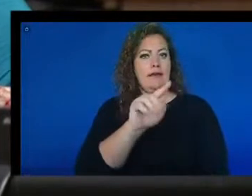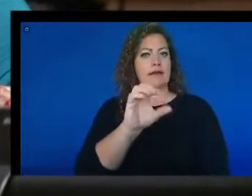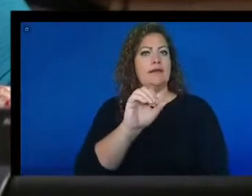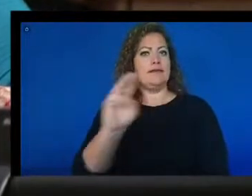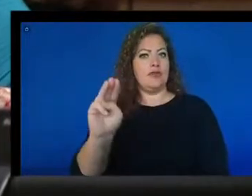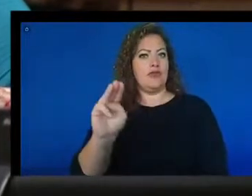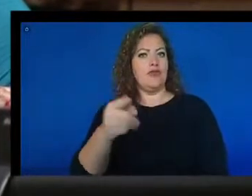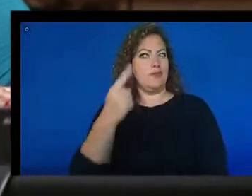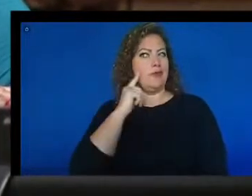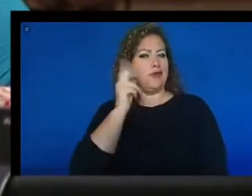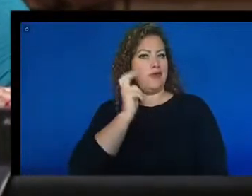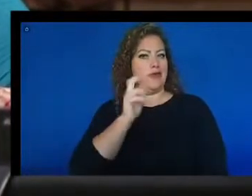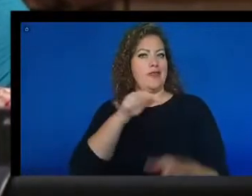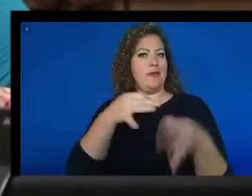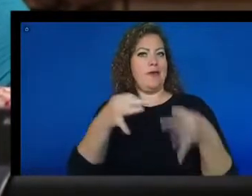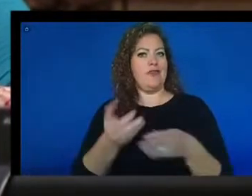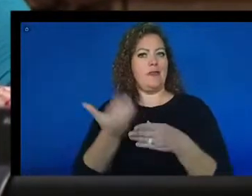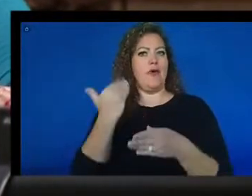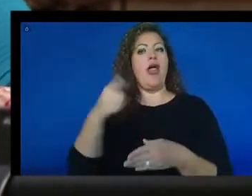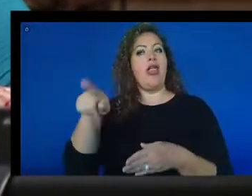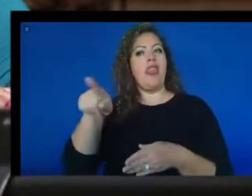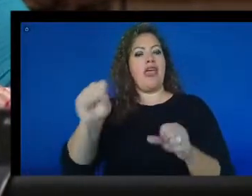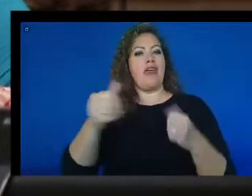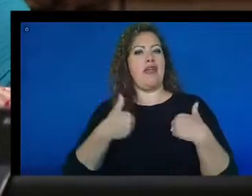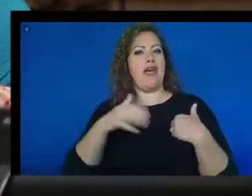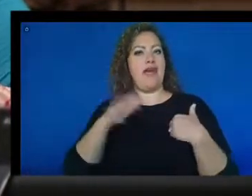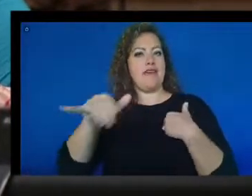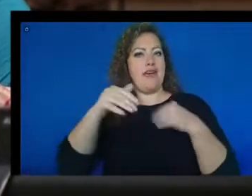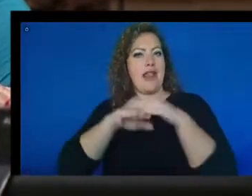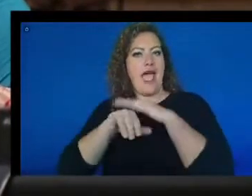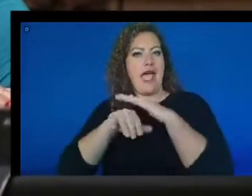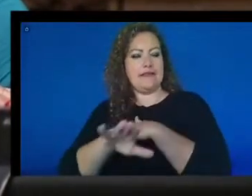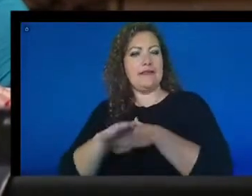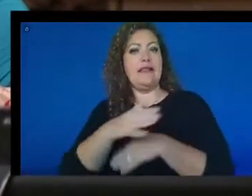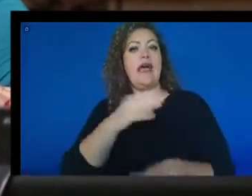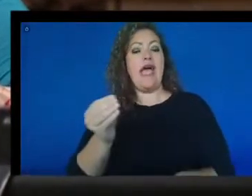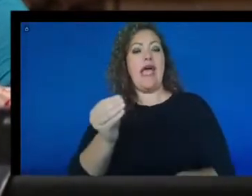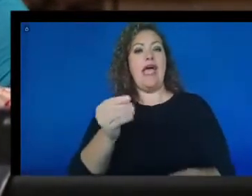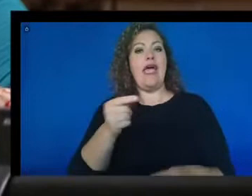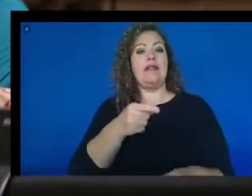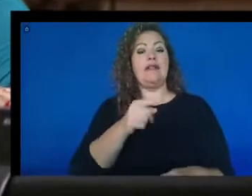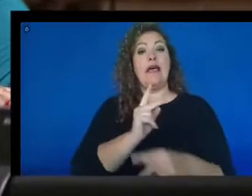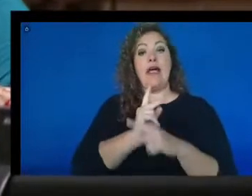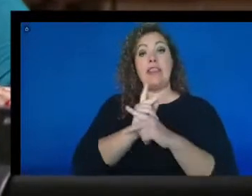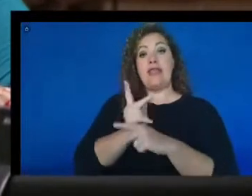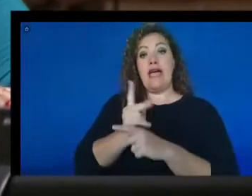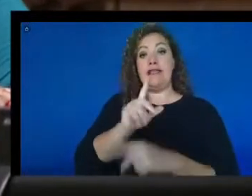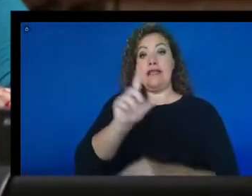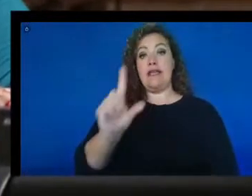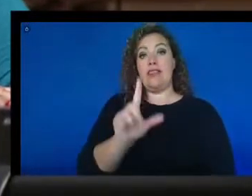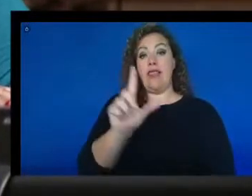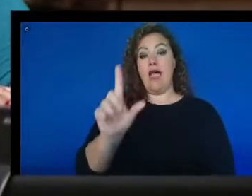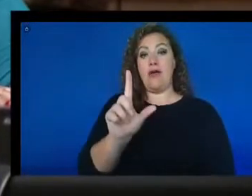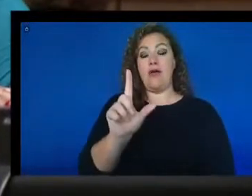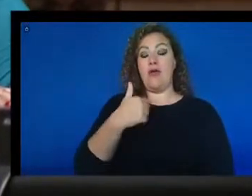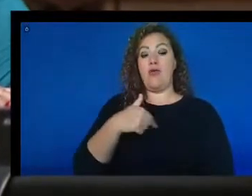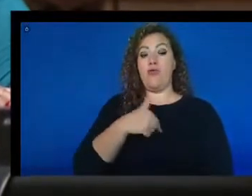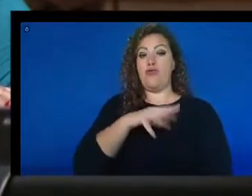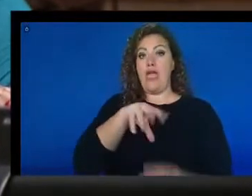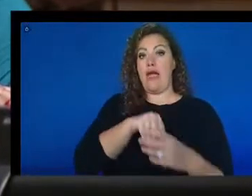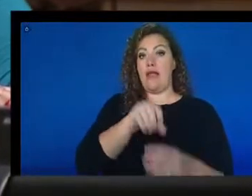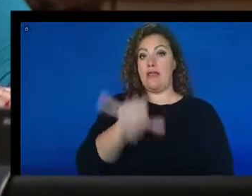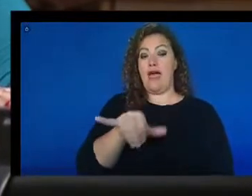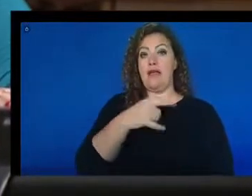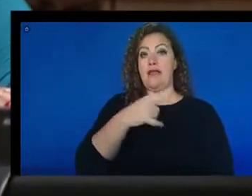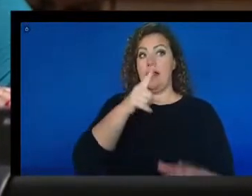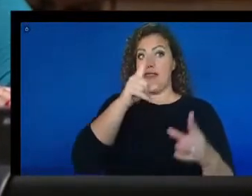so they could have all that kind of access. And we put it into our lending library and made the decision for them to borrow